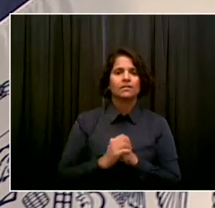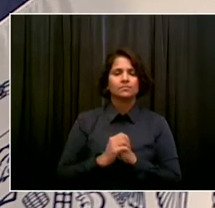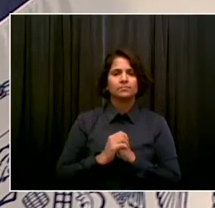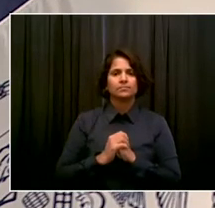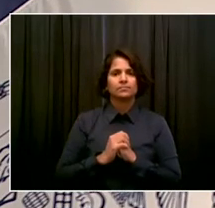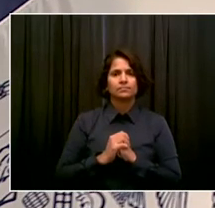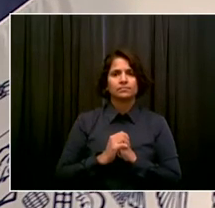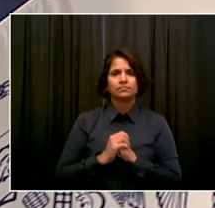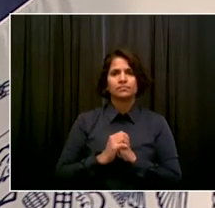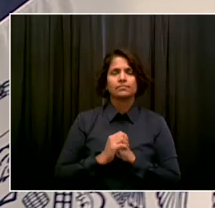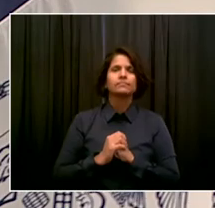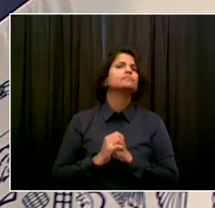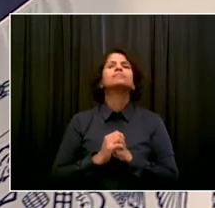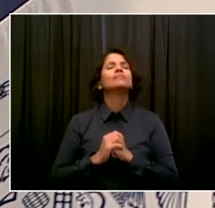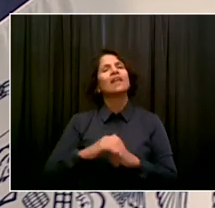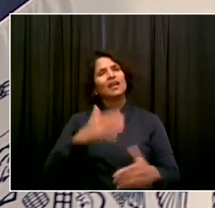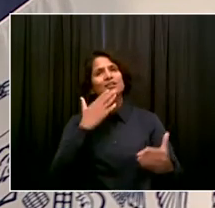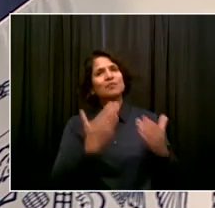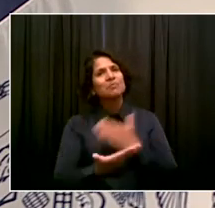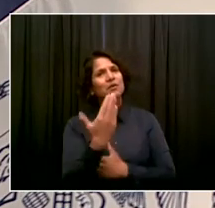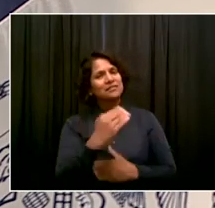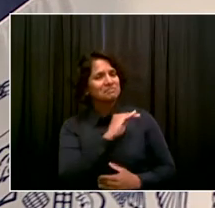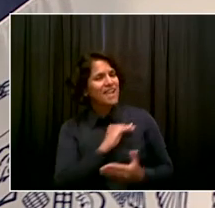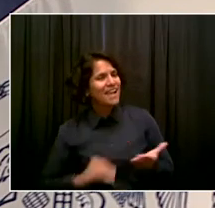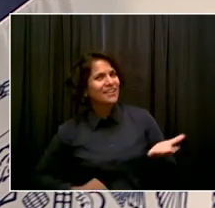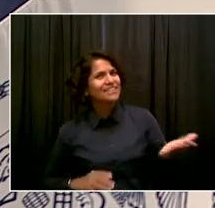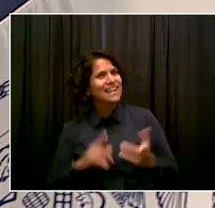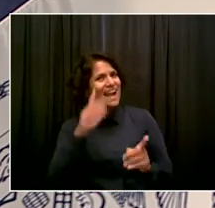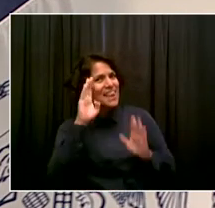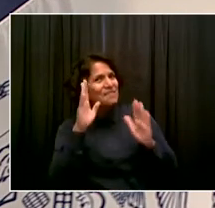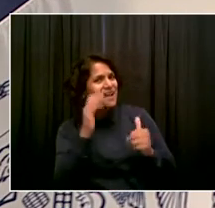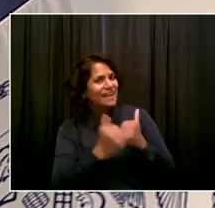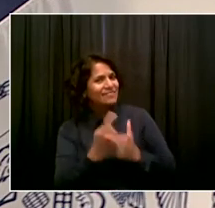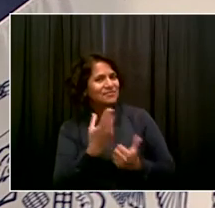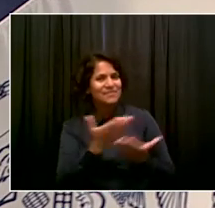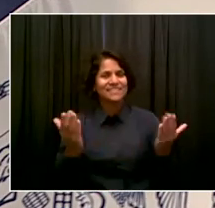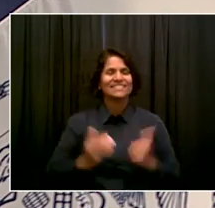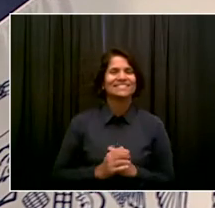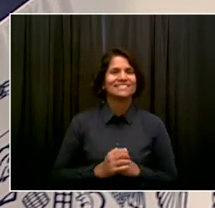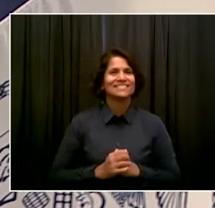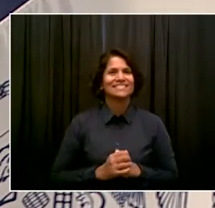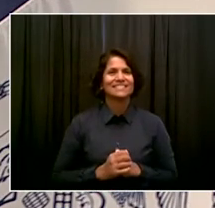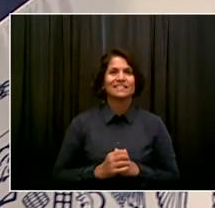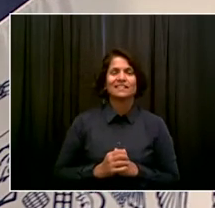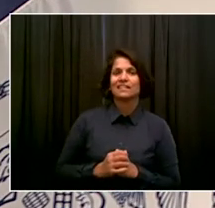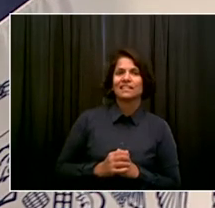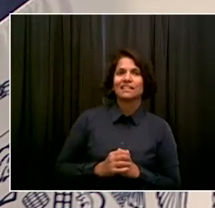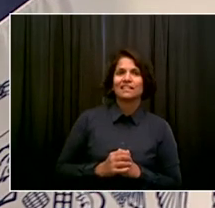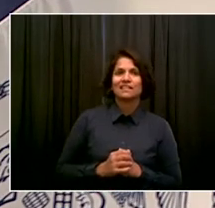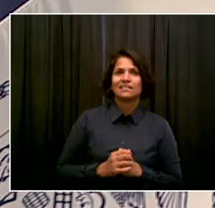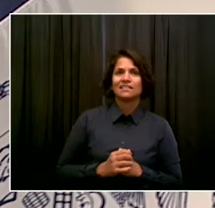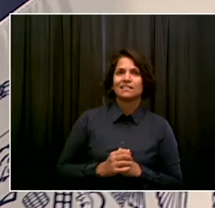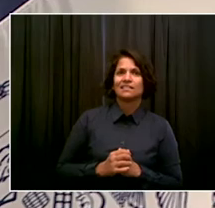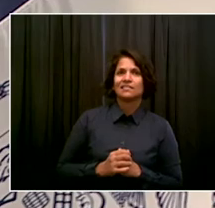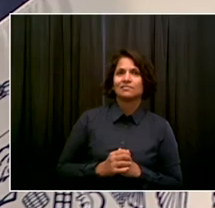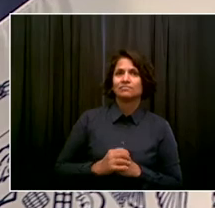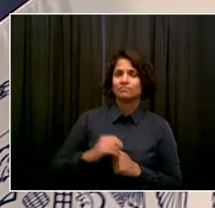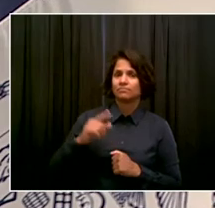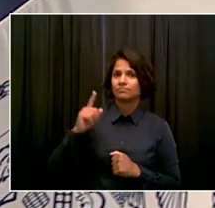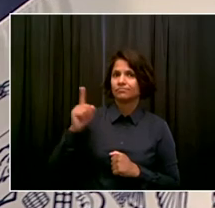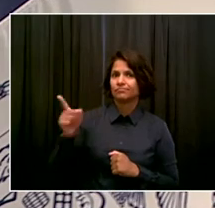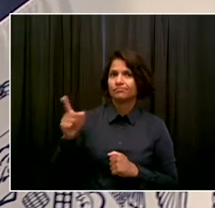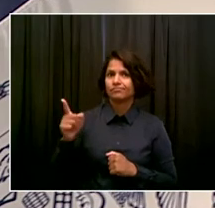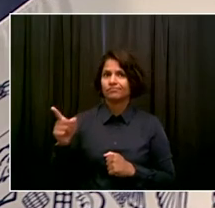And good morning, Mr. Mayor and everyone on the call. James, you're in the coveted cleanup